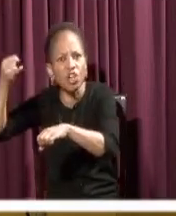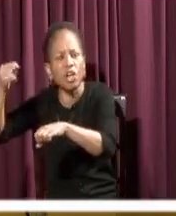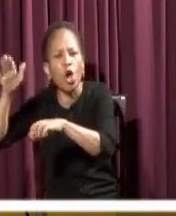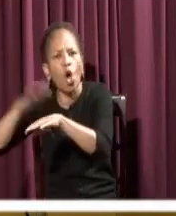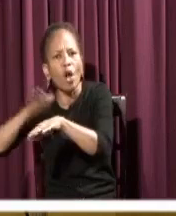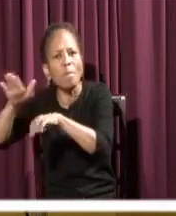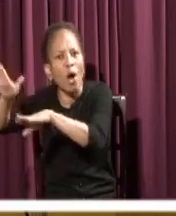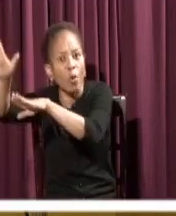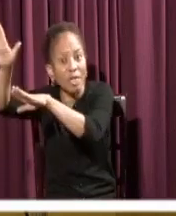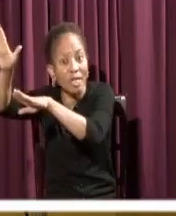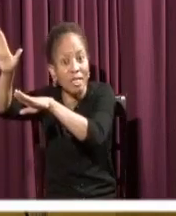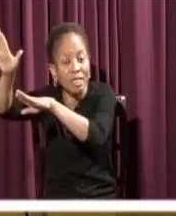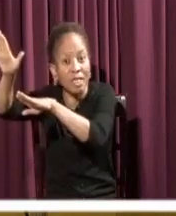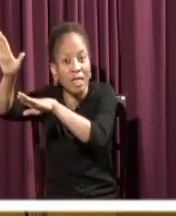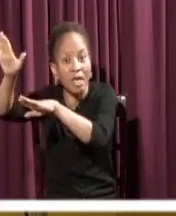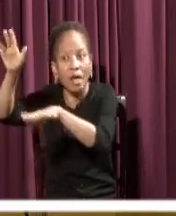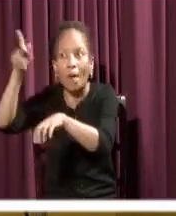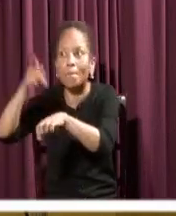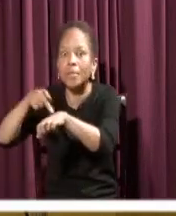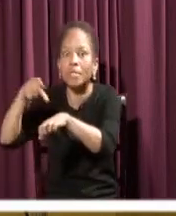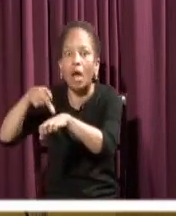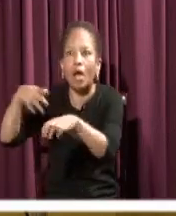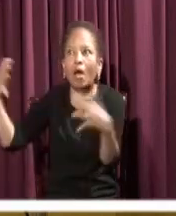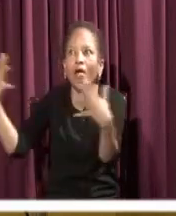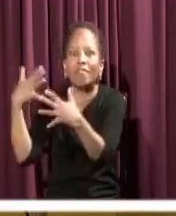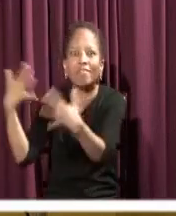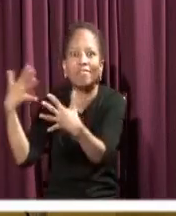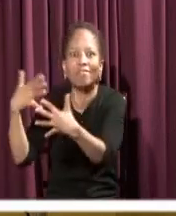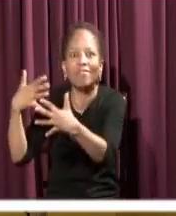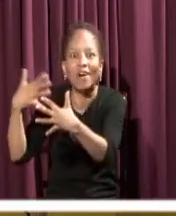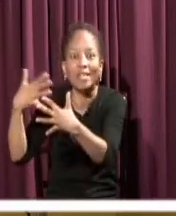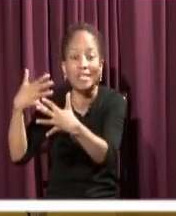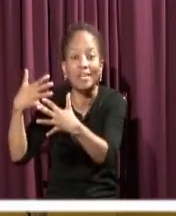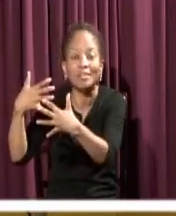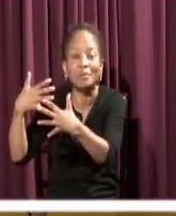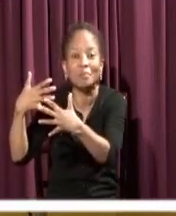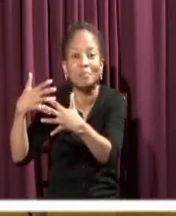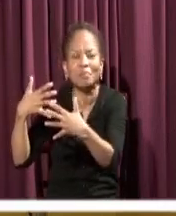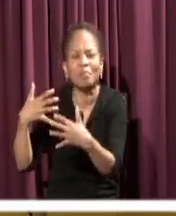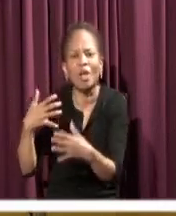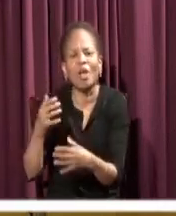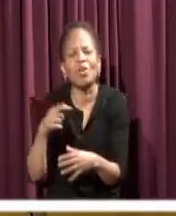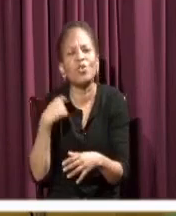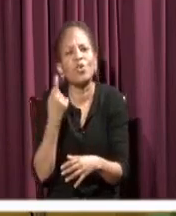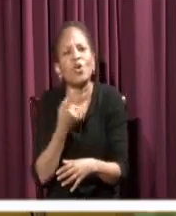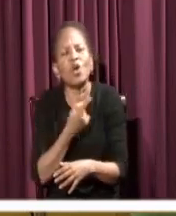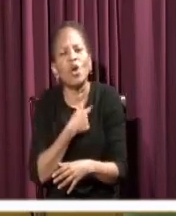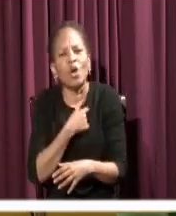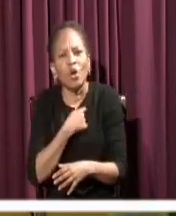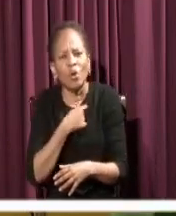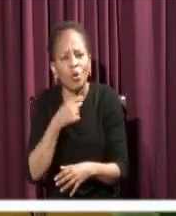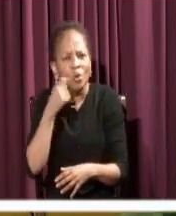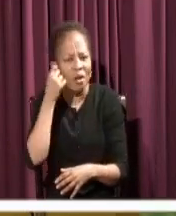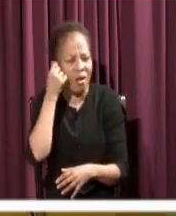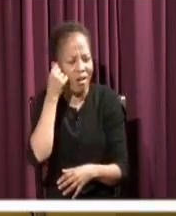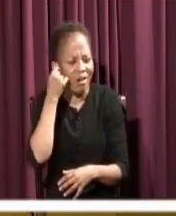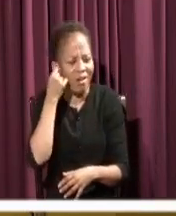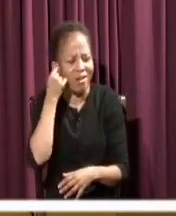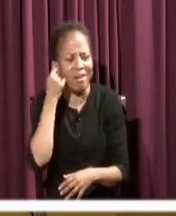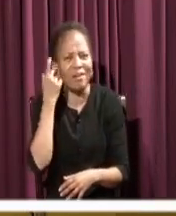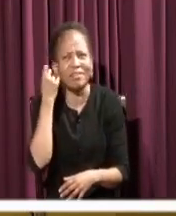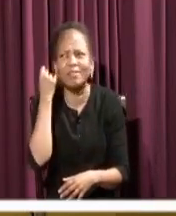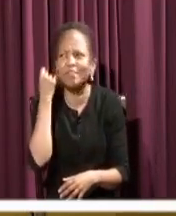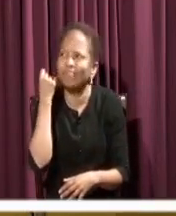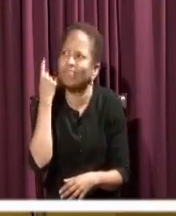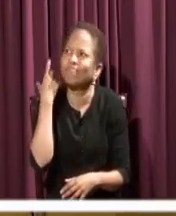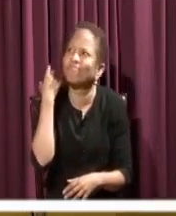Because every appearance of the divine puts us into terror because it helps us to understand that this thing here